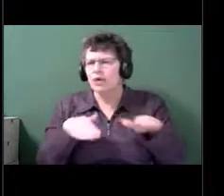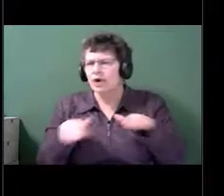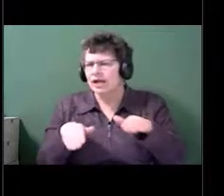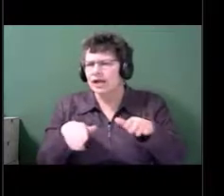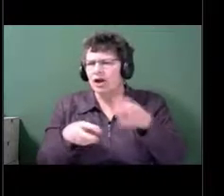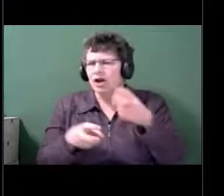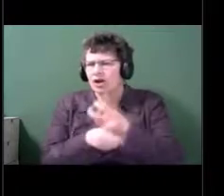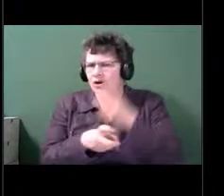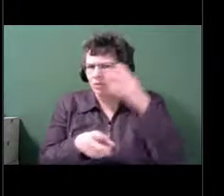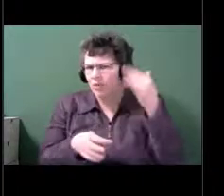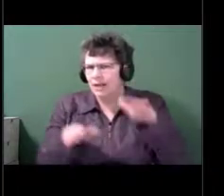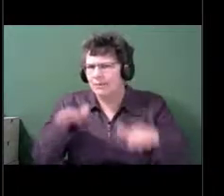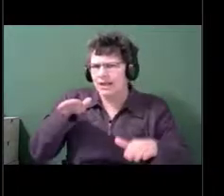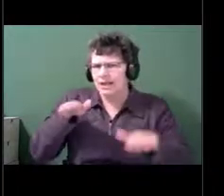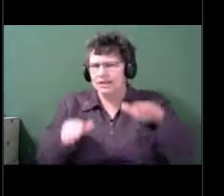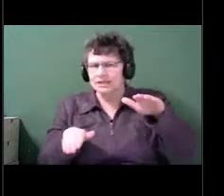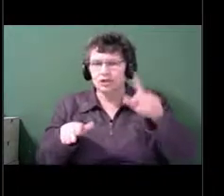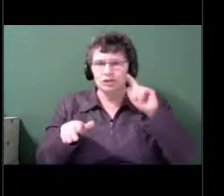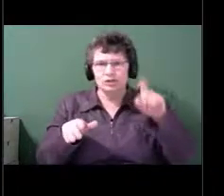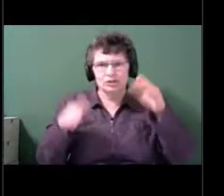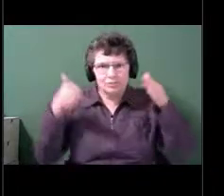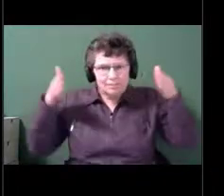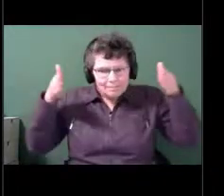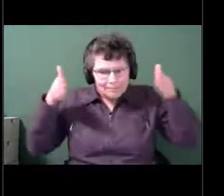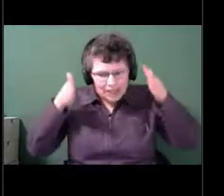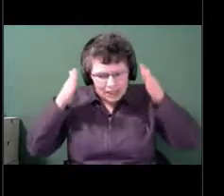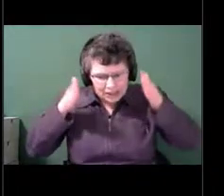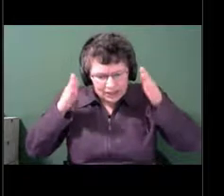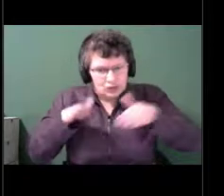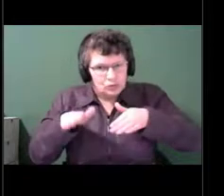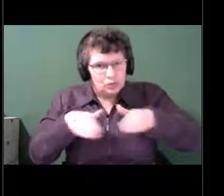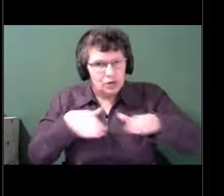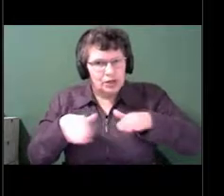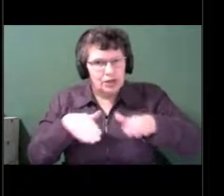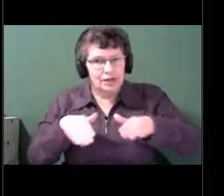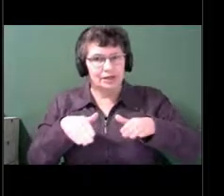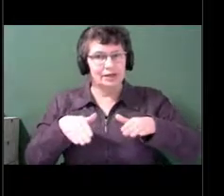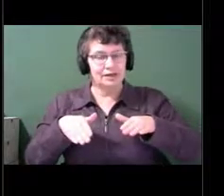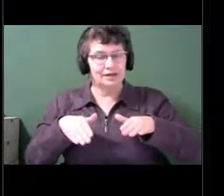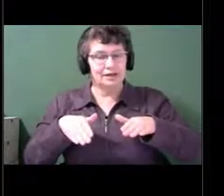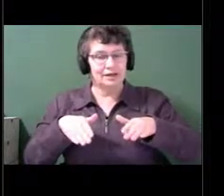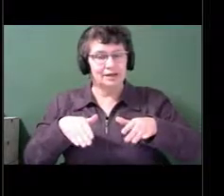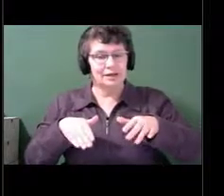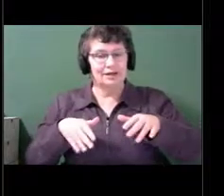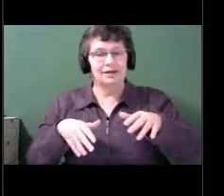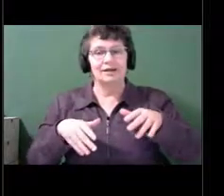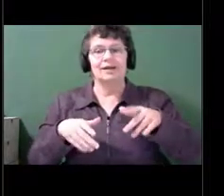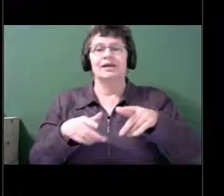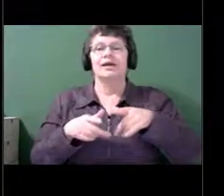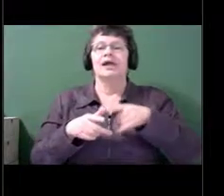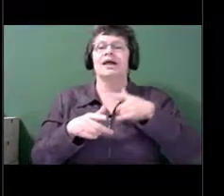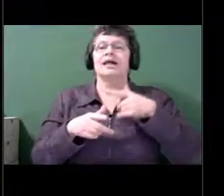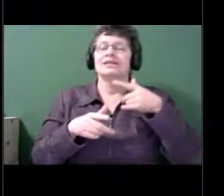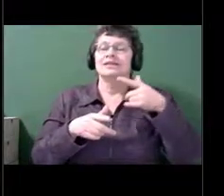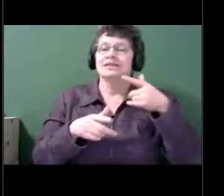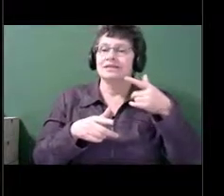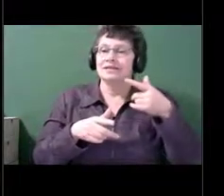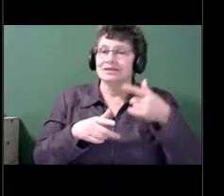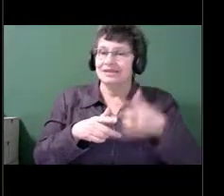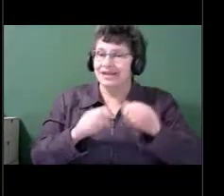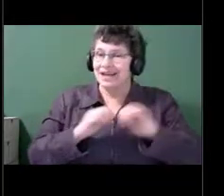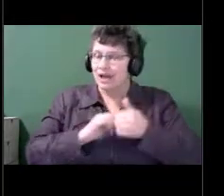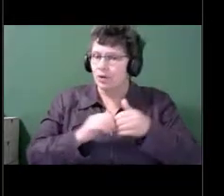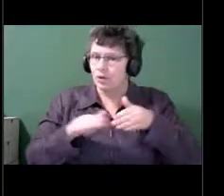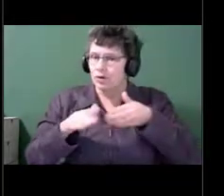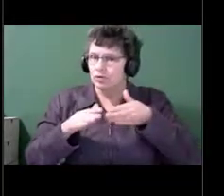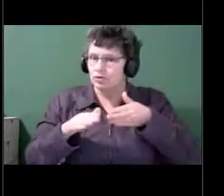cross the road safely. And if you are also struggling to hear while you're struggling to walk, you know, these things